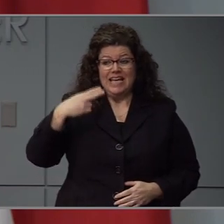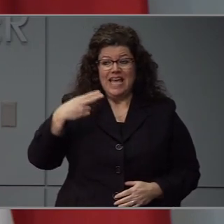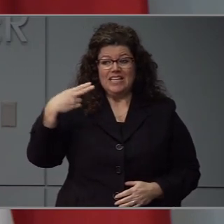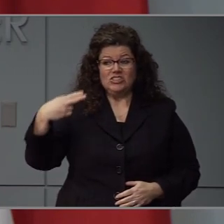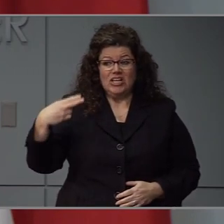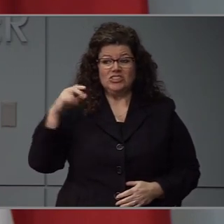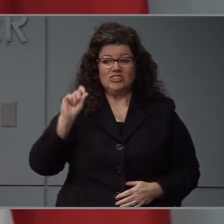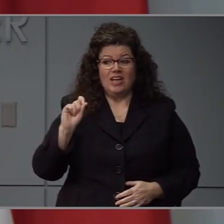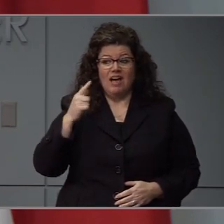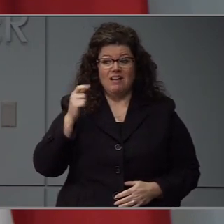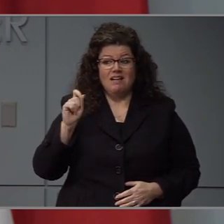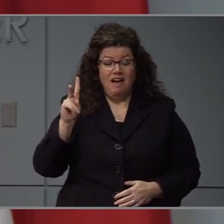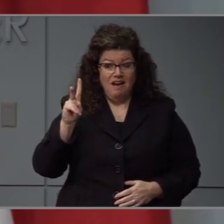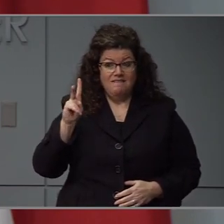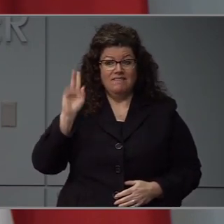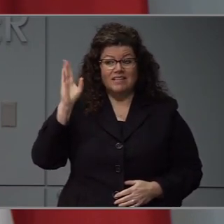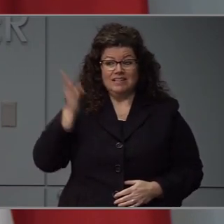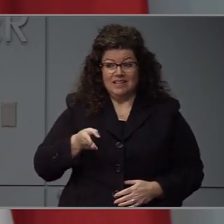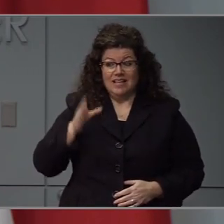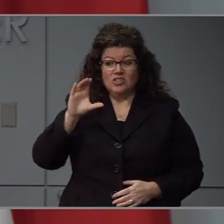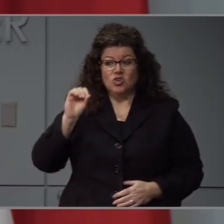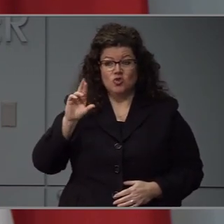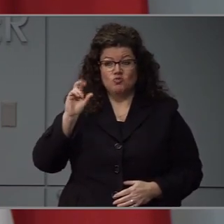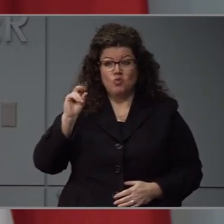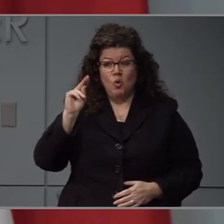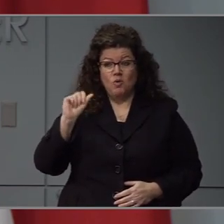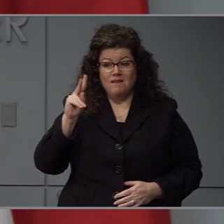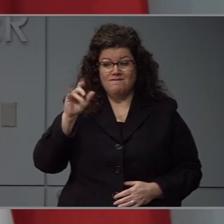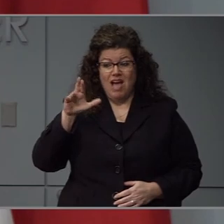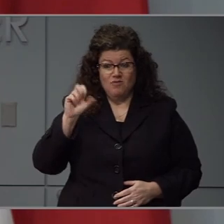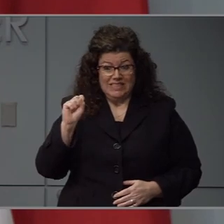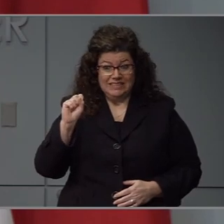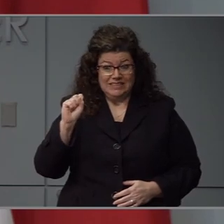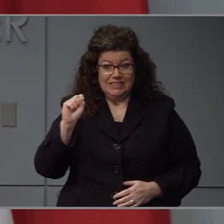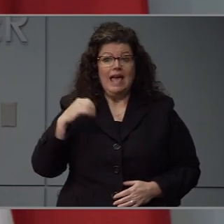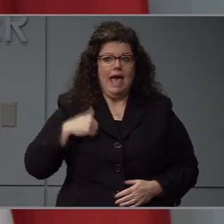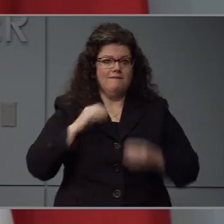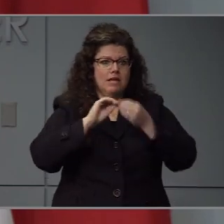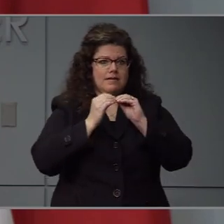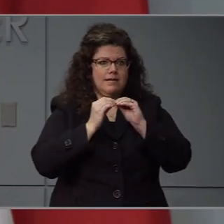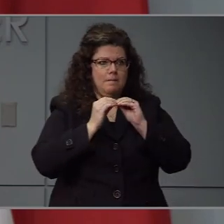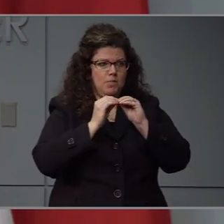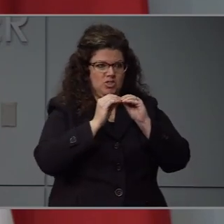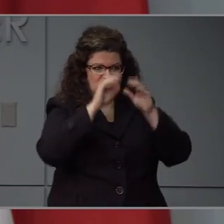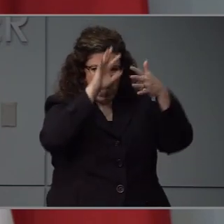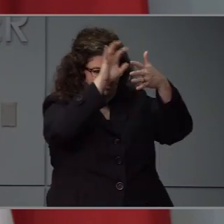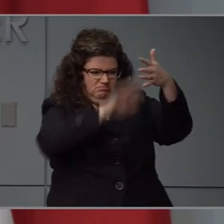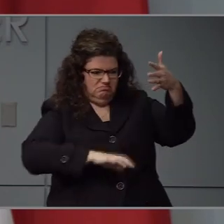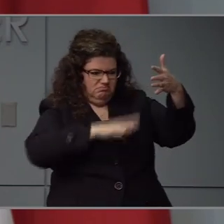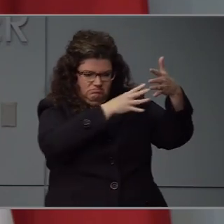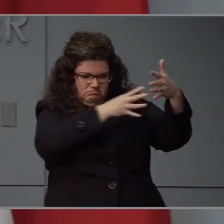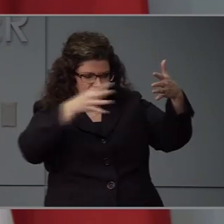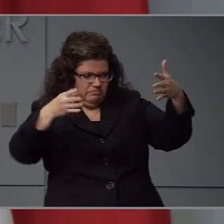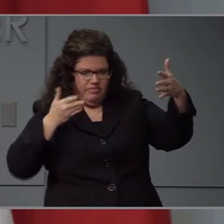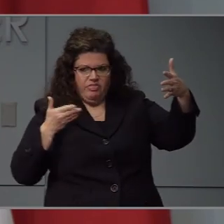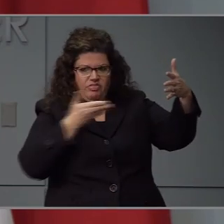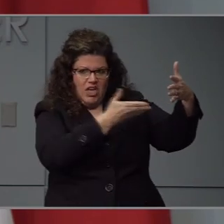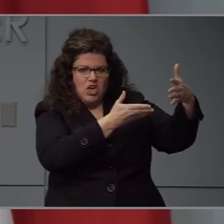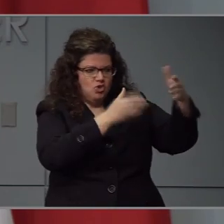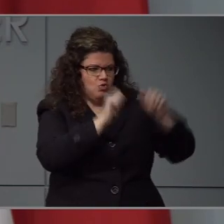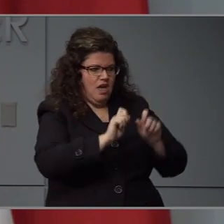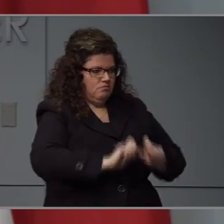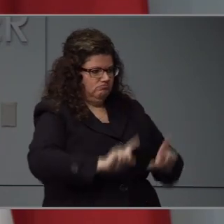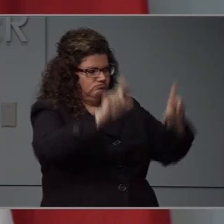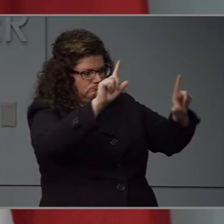.gov slash coronavirus. I ask that you bear with us as there was so much interest in this new